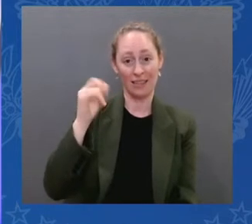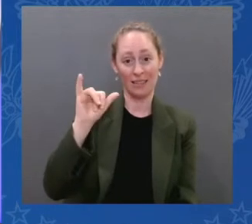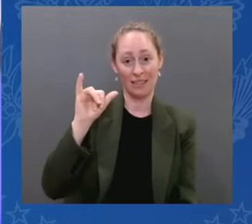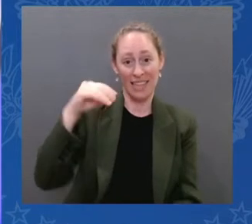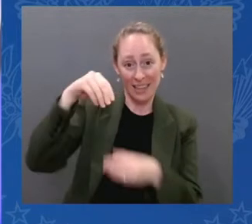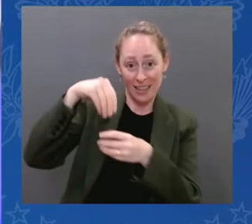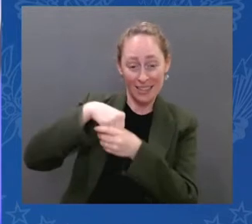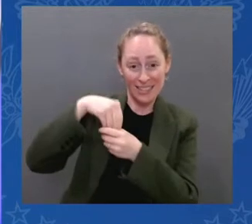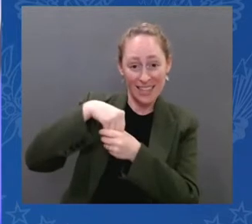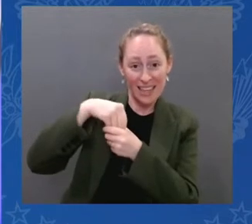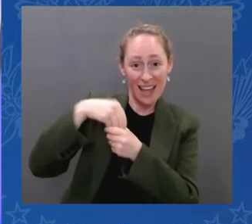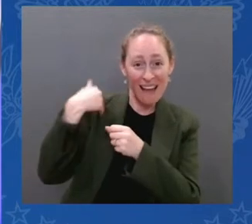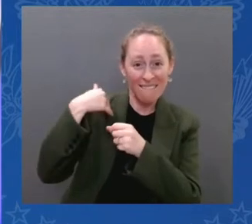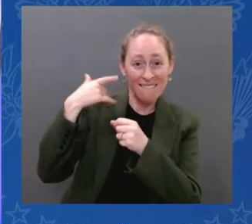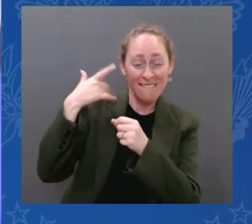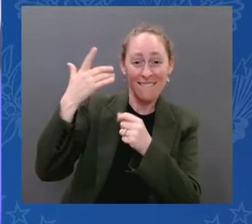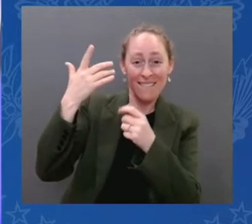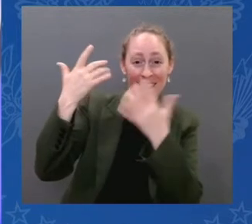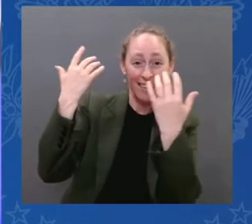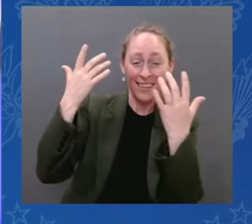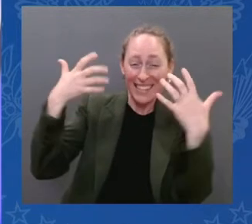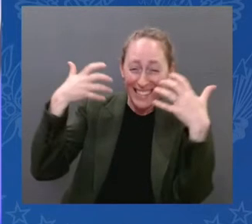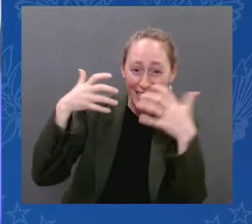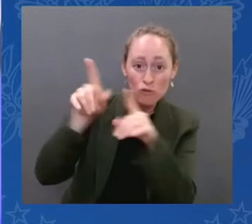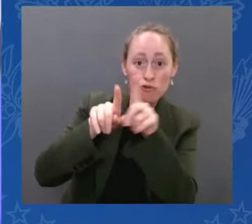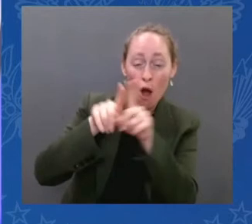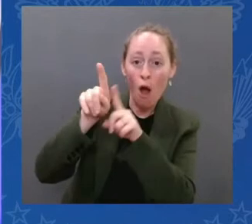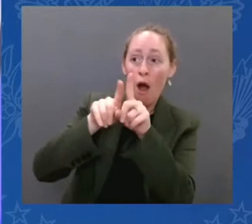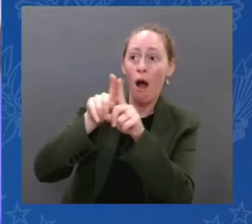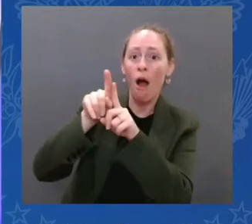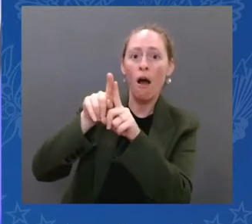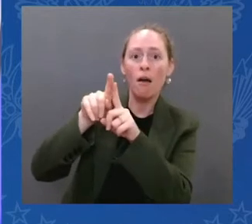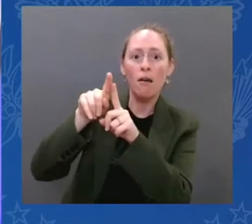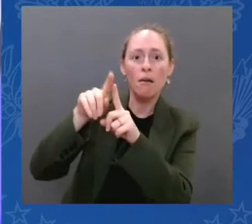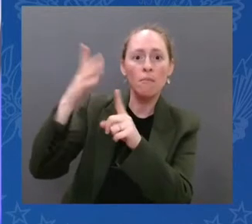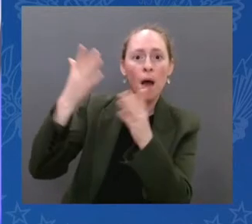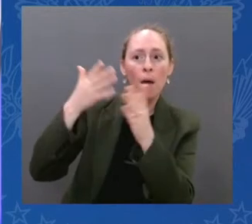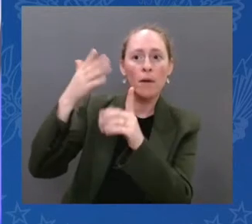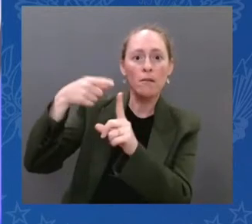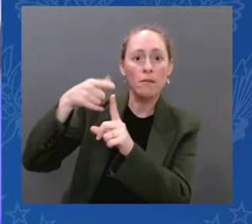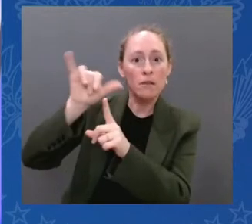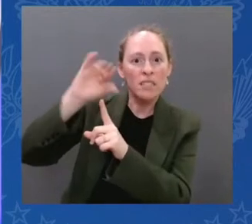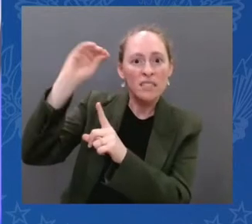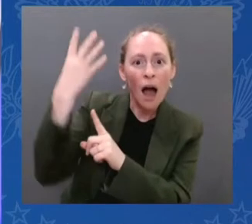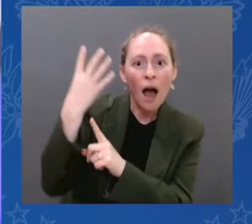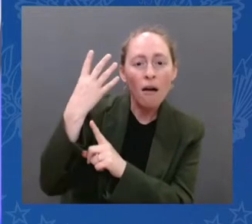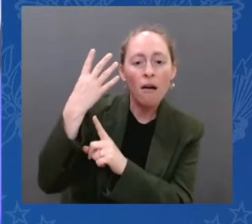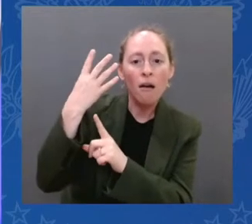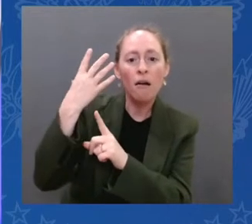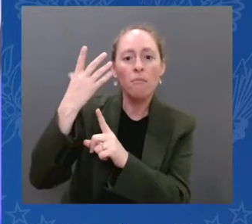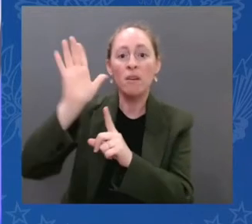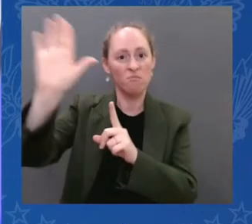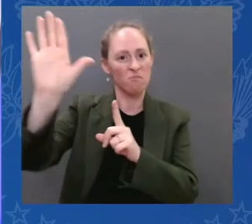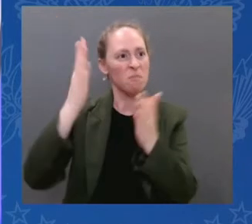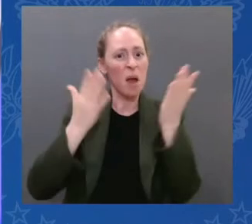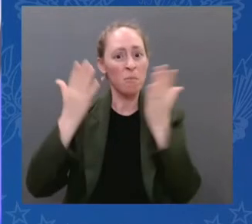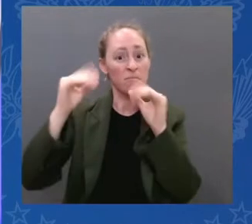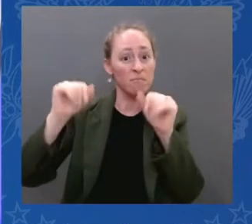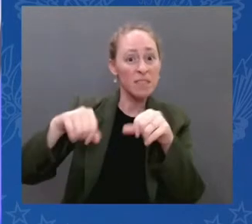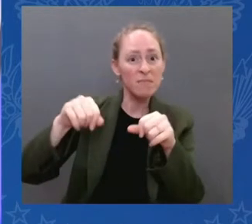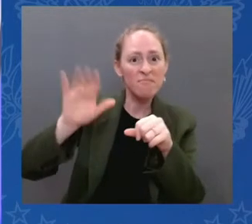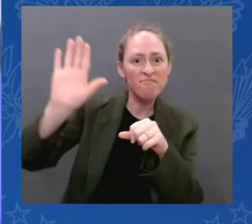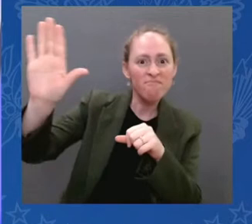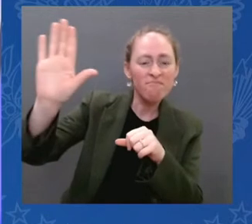suns. And we're getting our first glimpse. As you said, Mr. President, we're looking back more than 13